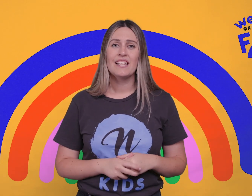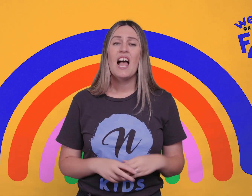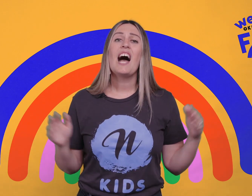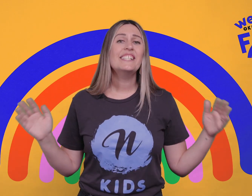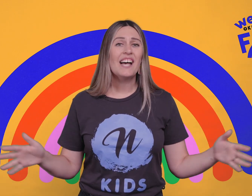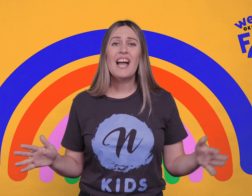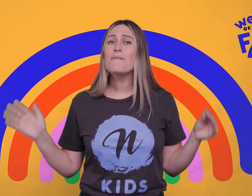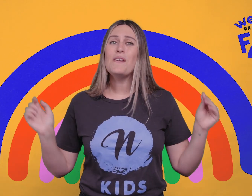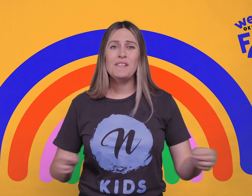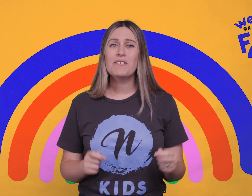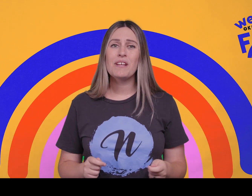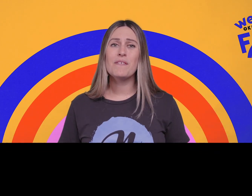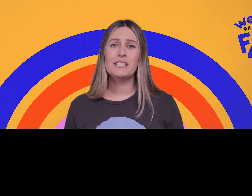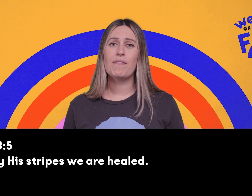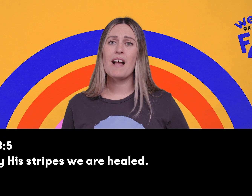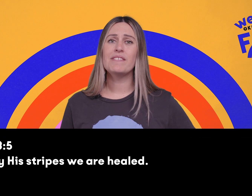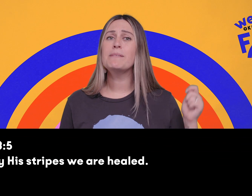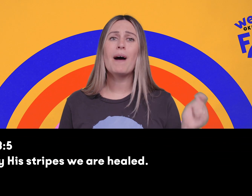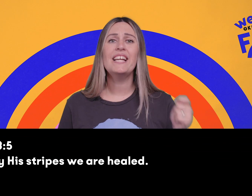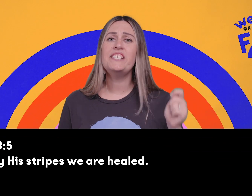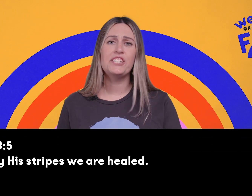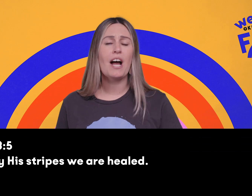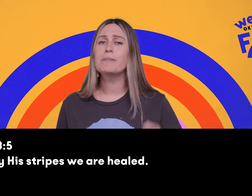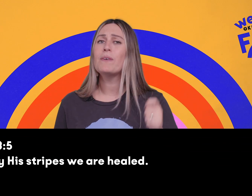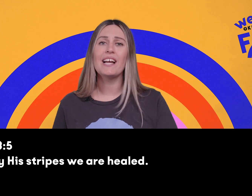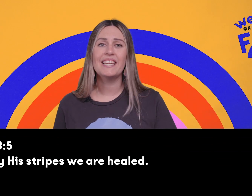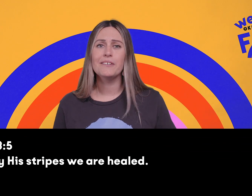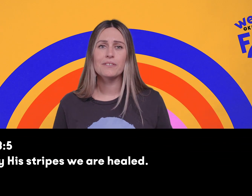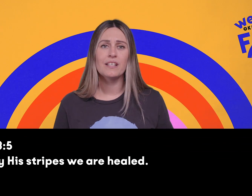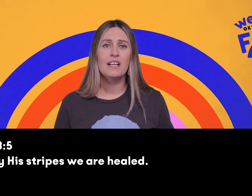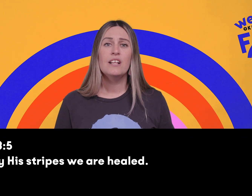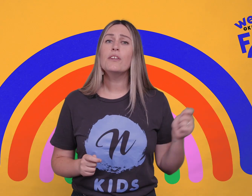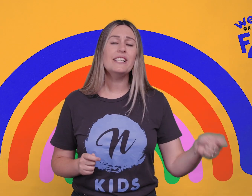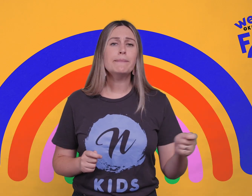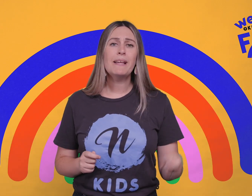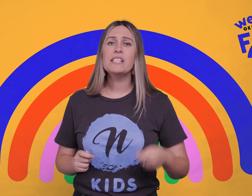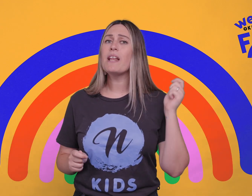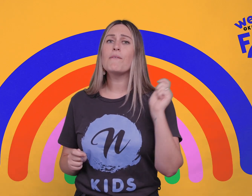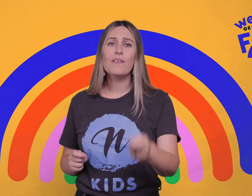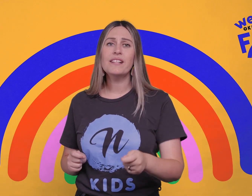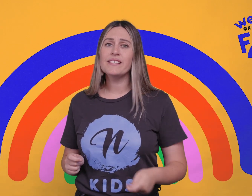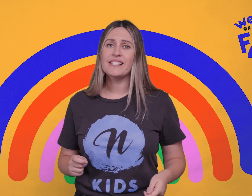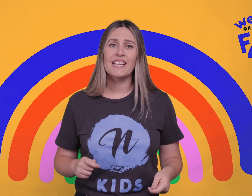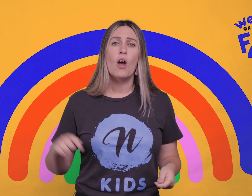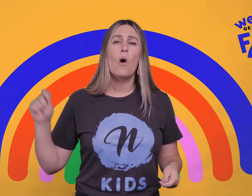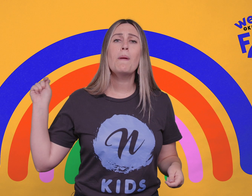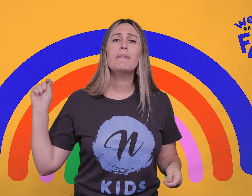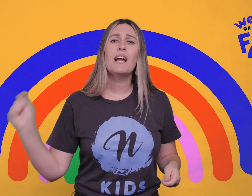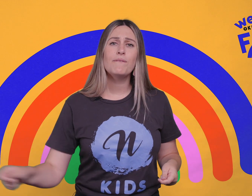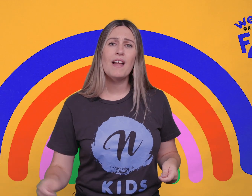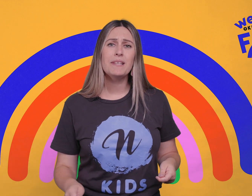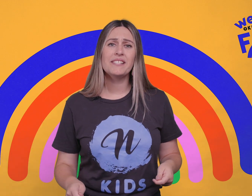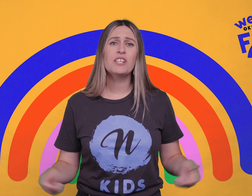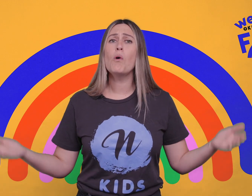it. Isaiah 53 verse 5 says, By His stripes we are healed. So this means when our friends are sick or